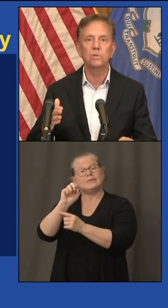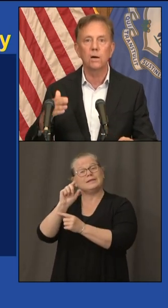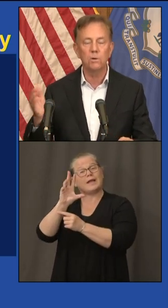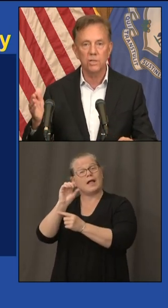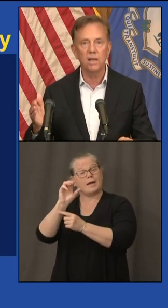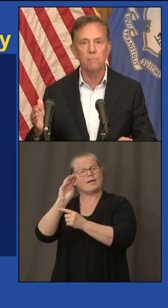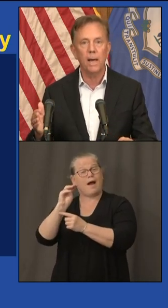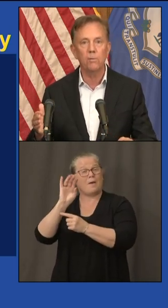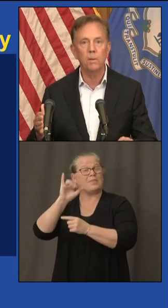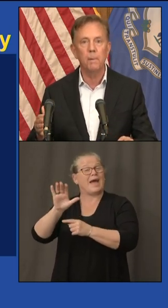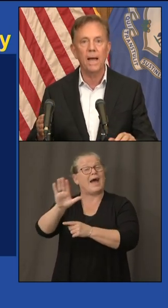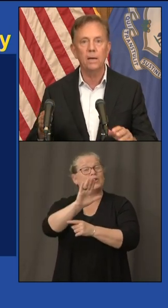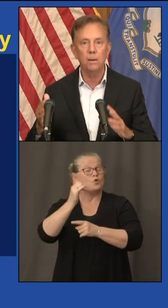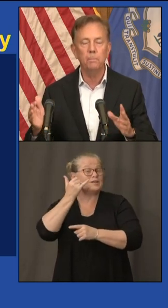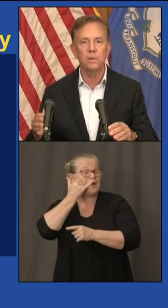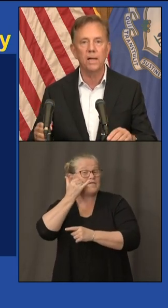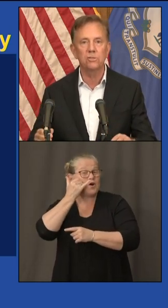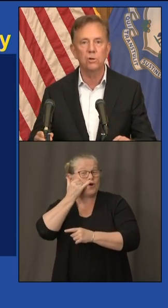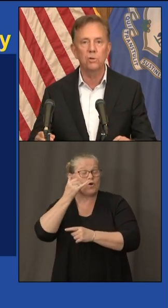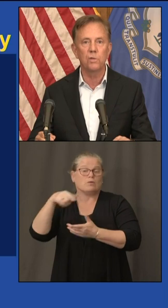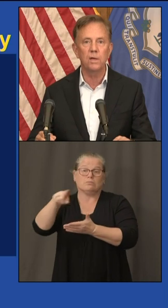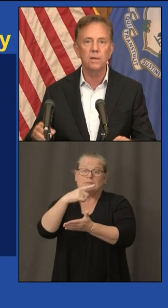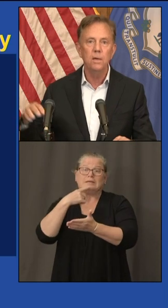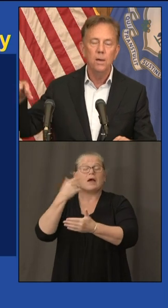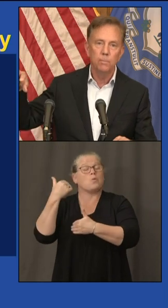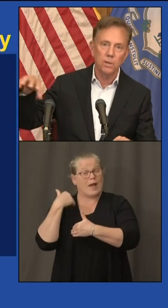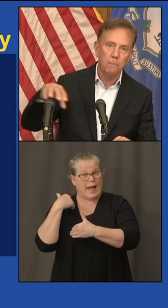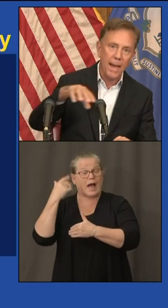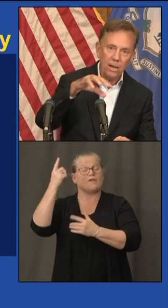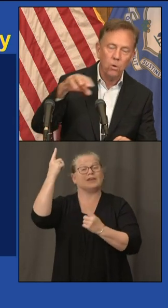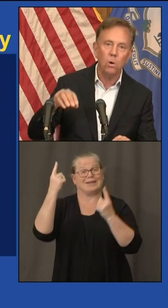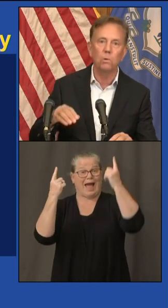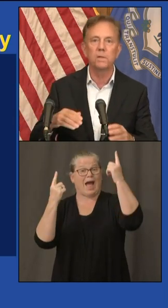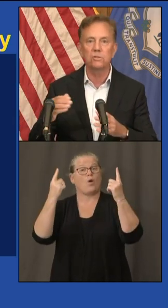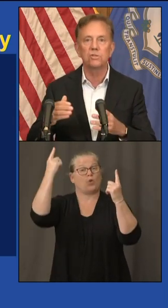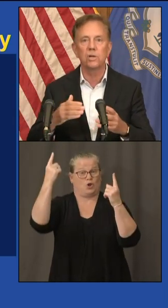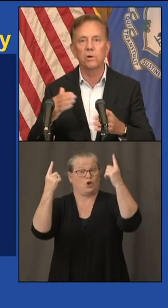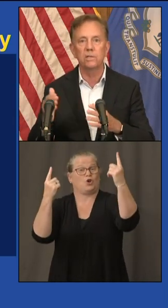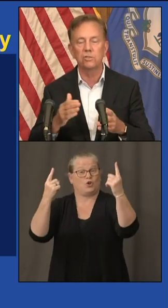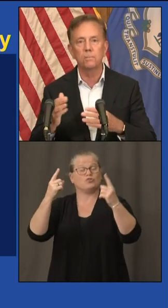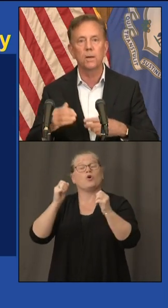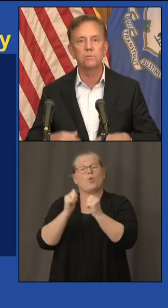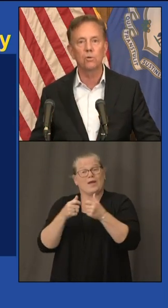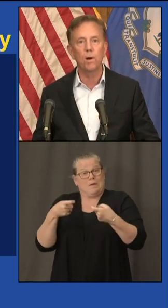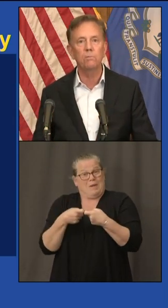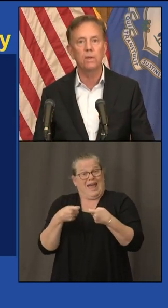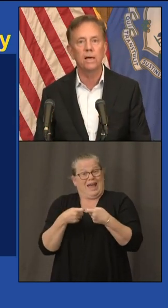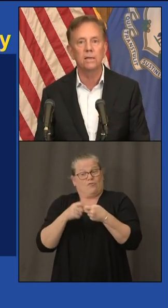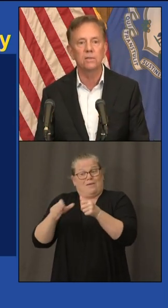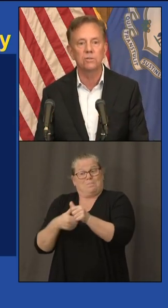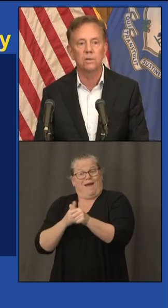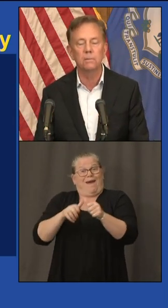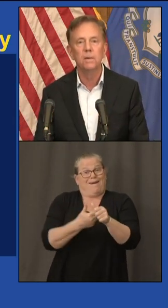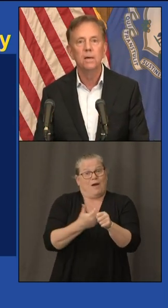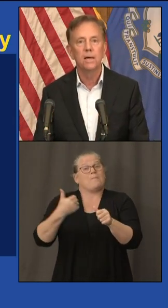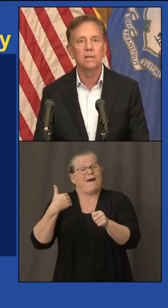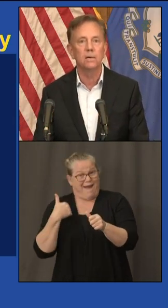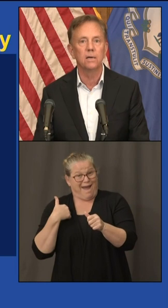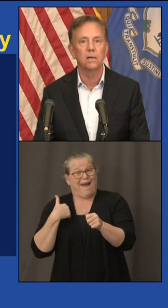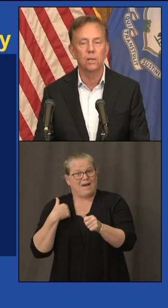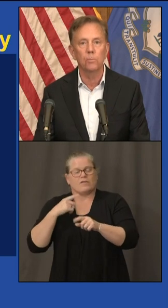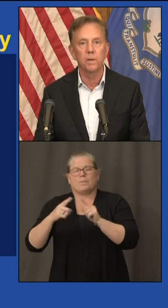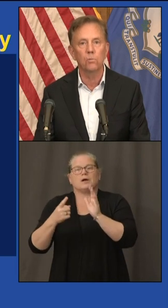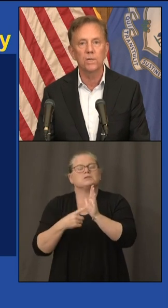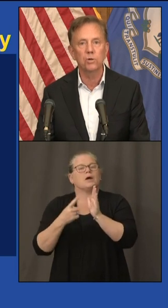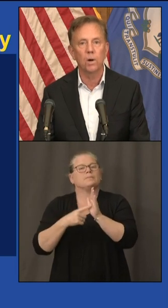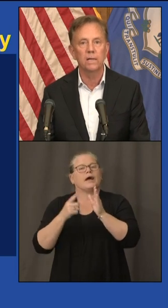our cell towers they have battery backup that's a good thing but the backhaul necessary sometimes to route that is um a